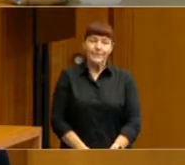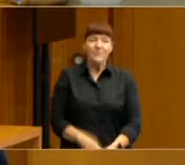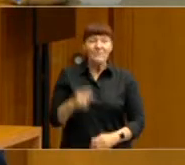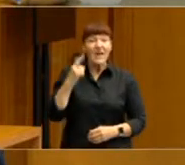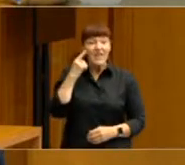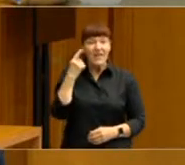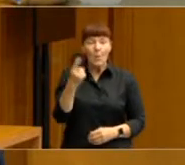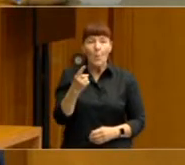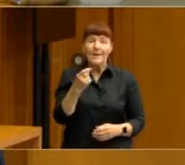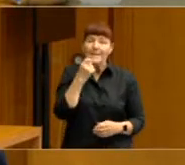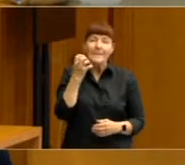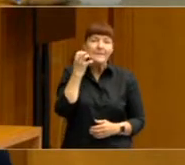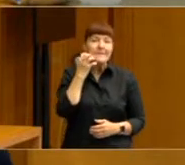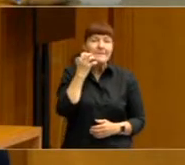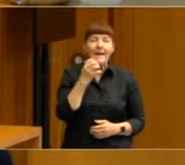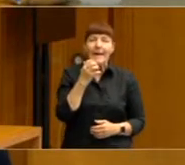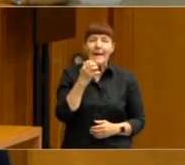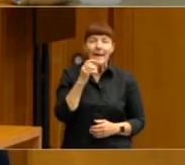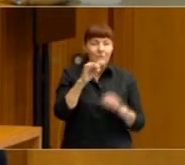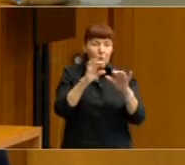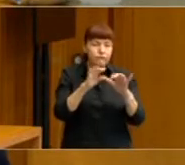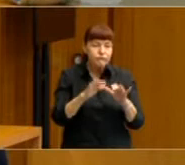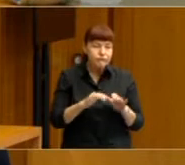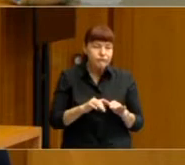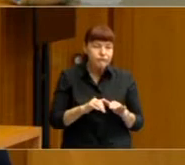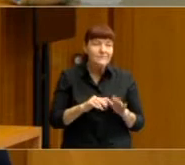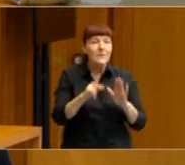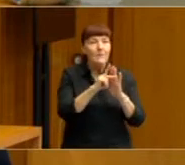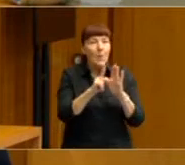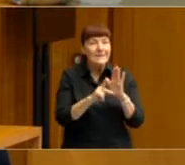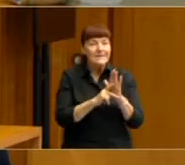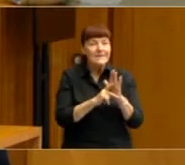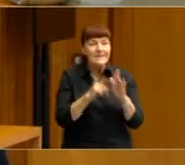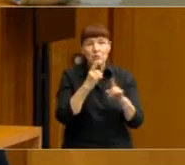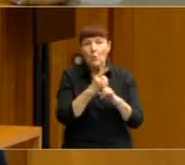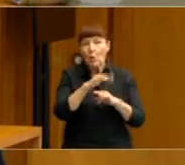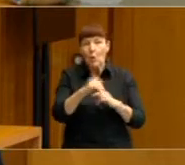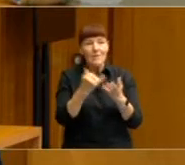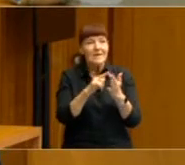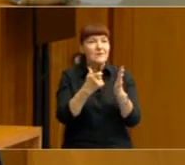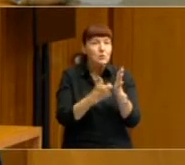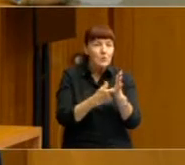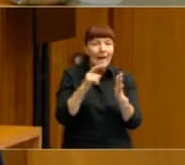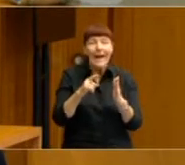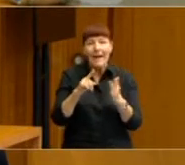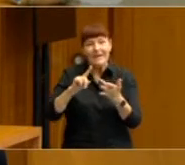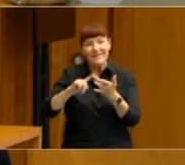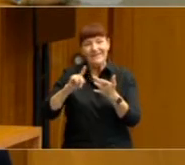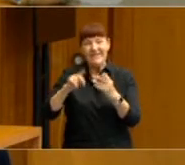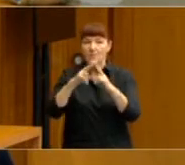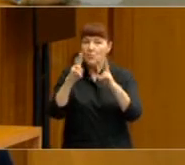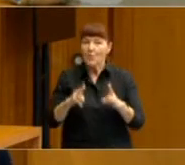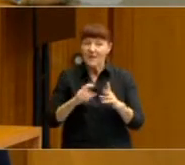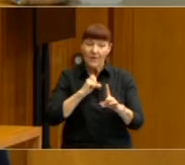that was one of the mistakes that was made in the policy towards superannuation and property investment. It actually affects a larger